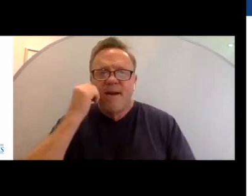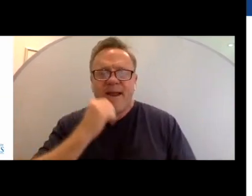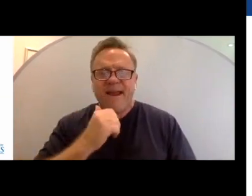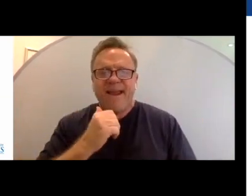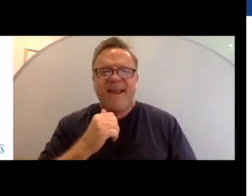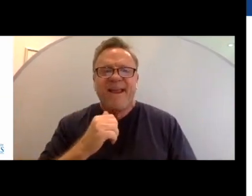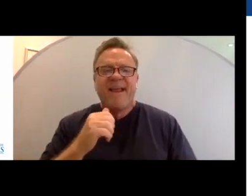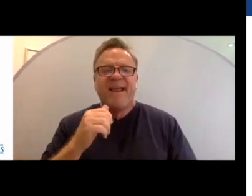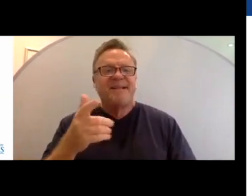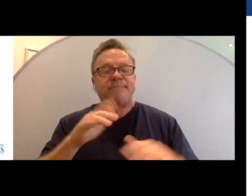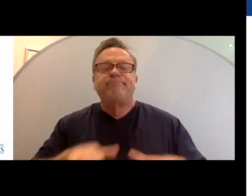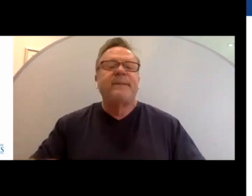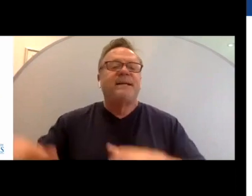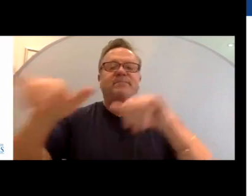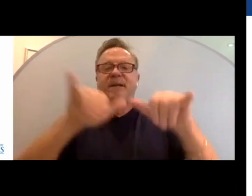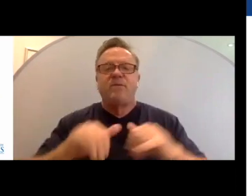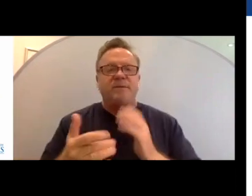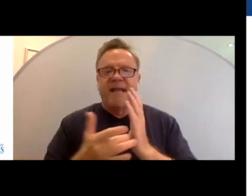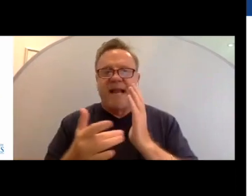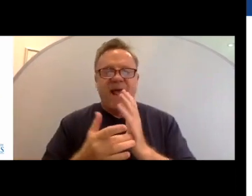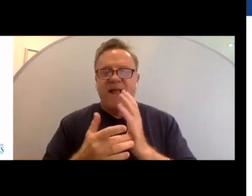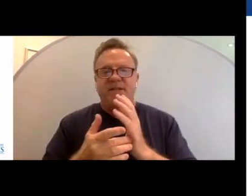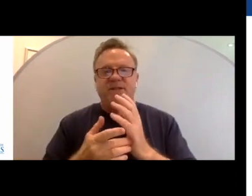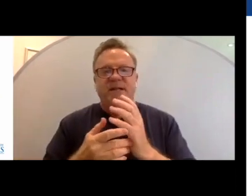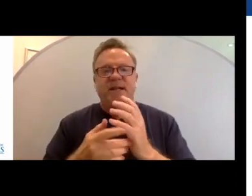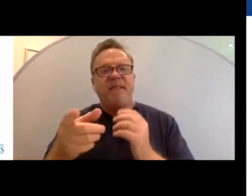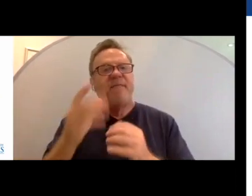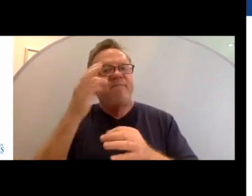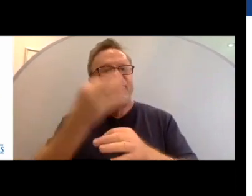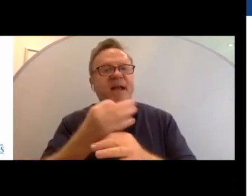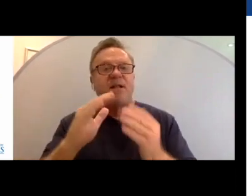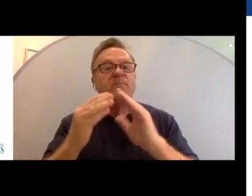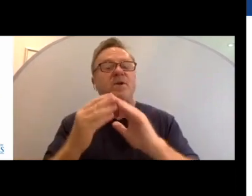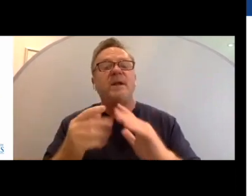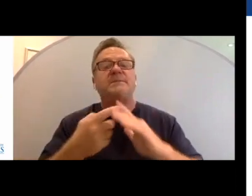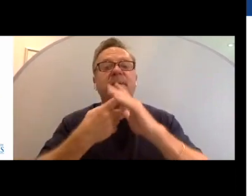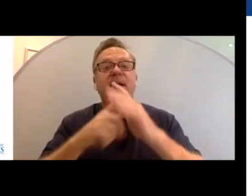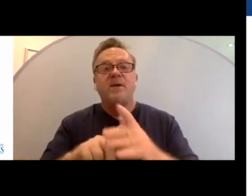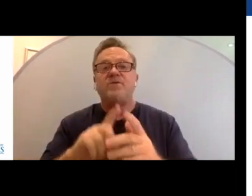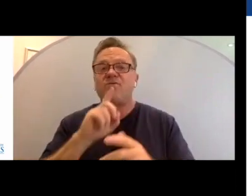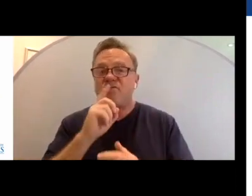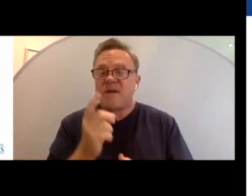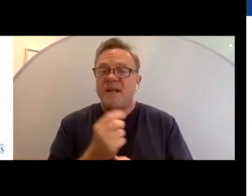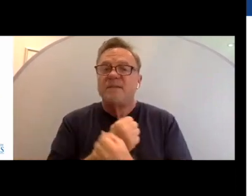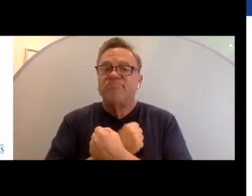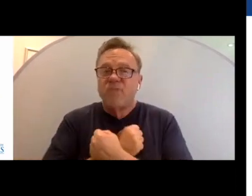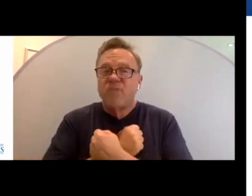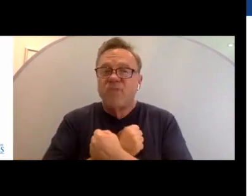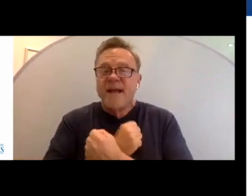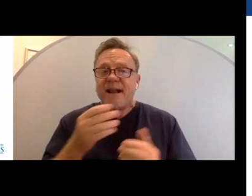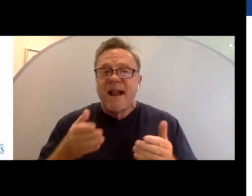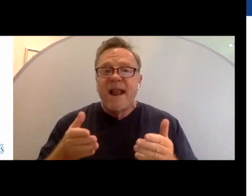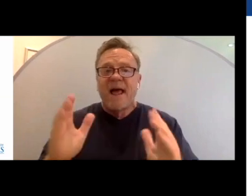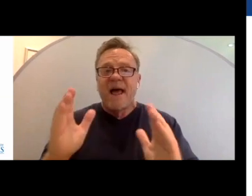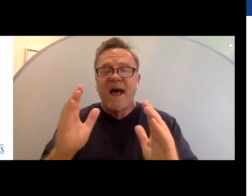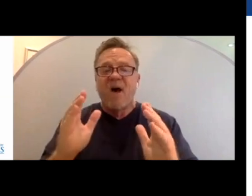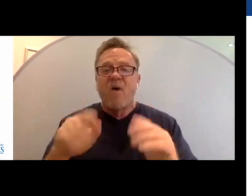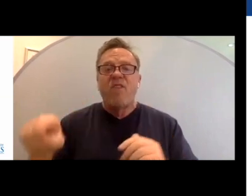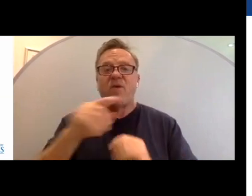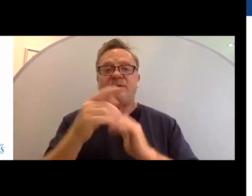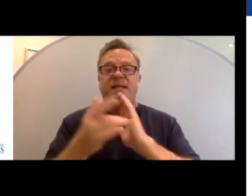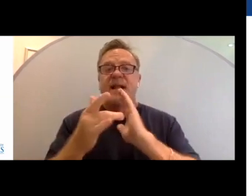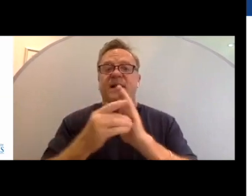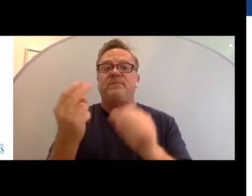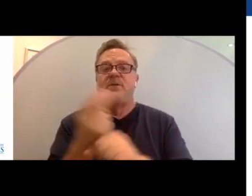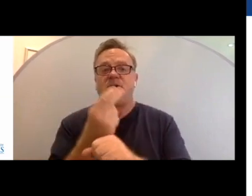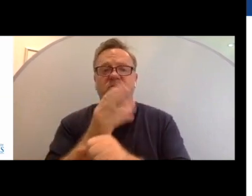ubiquitous as technology is, the faith communities have also begun to embrace and allow those technologies to be used.